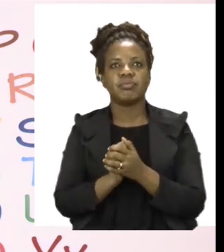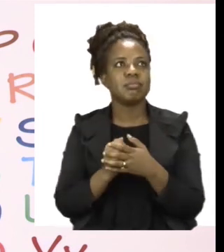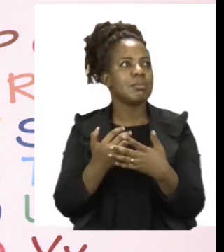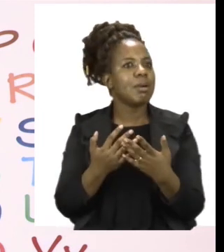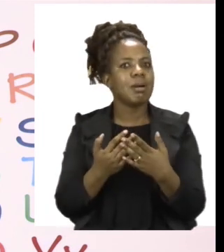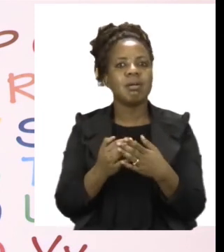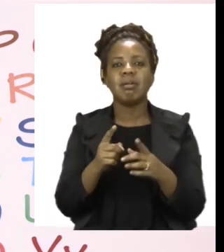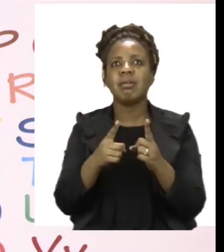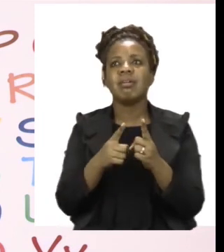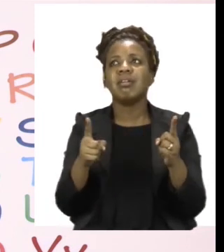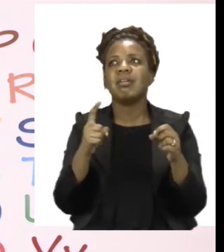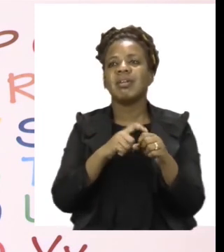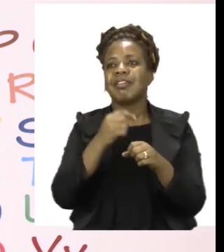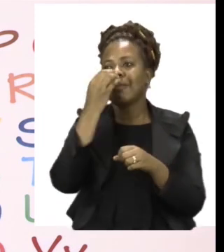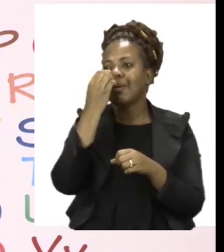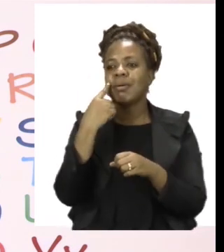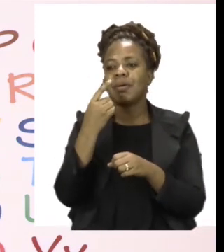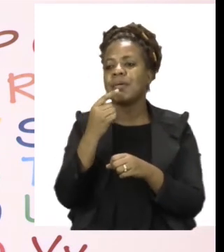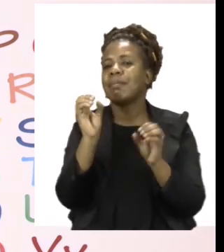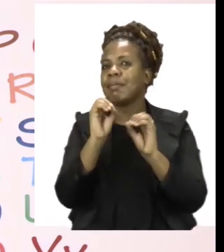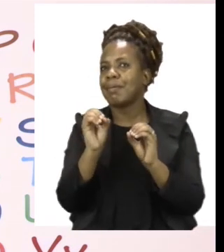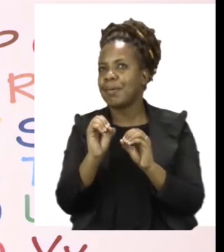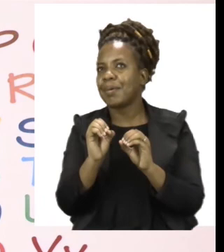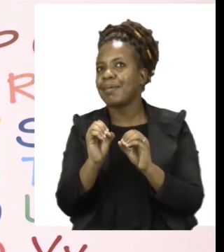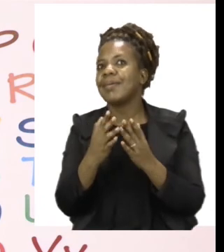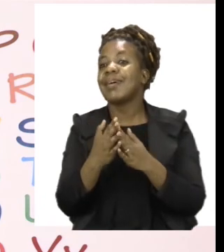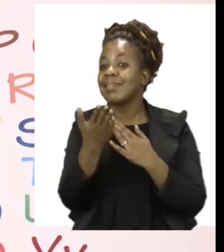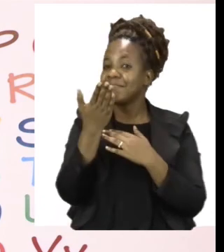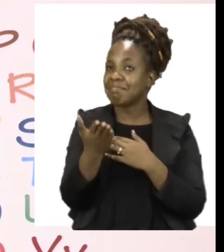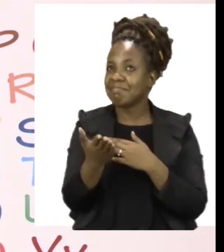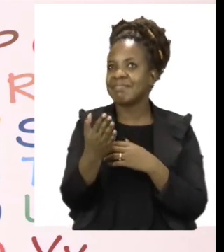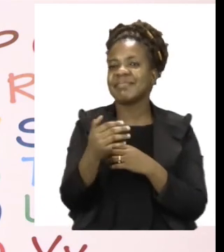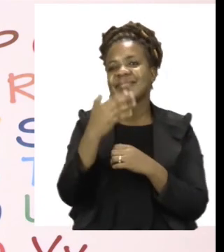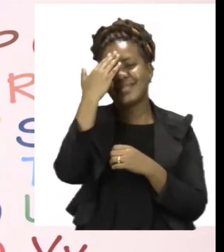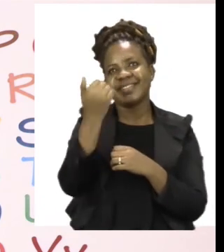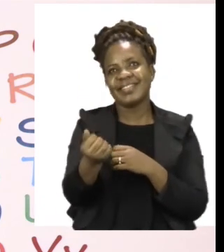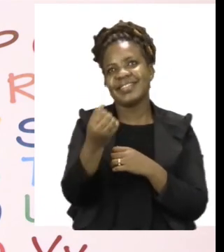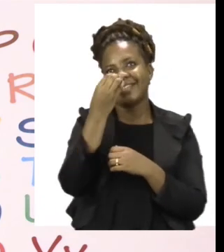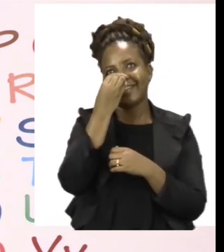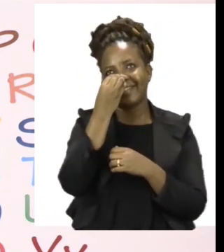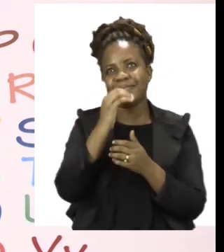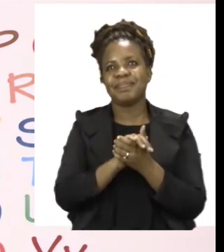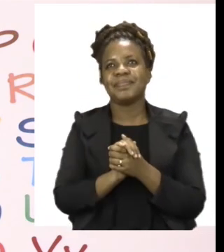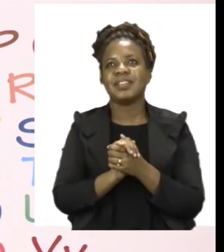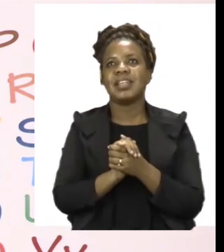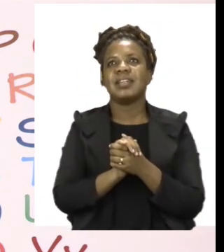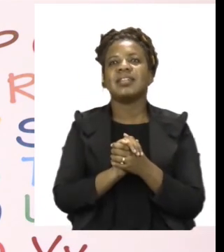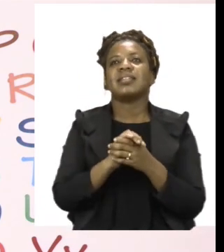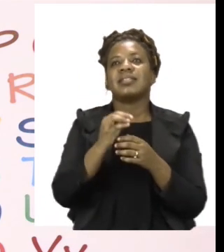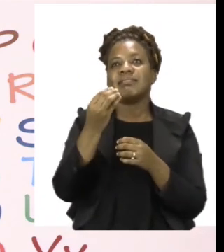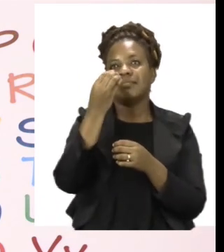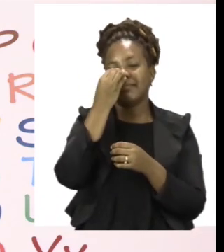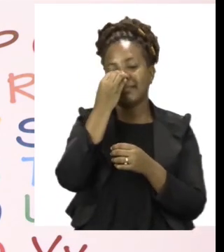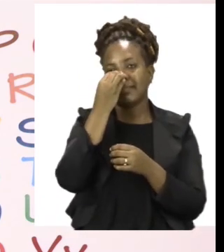time. Maybe he's outside. Oh, there he is. Hello Sashi. So from Sashi and